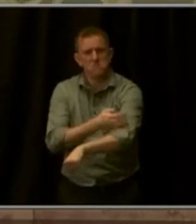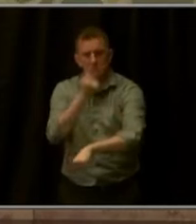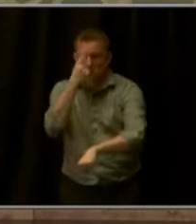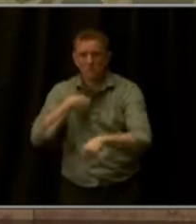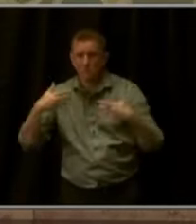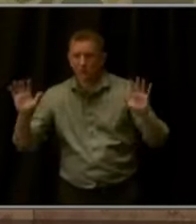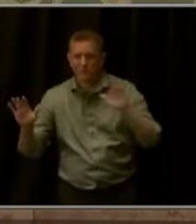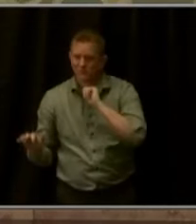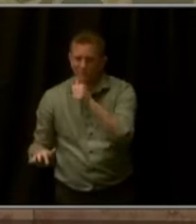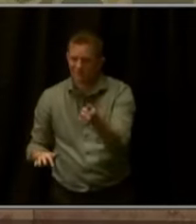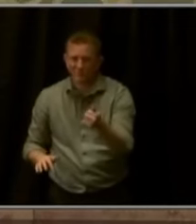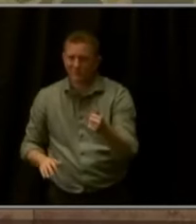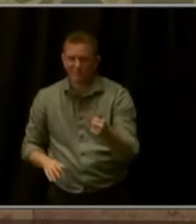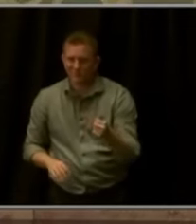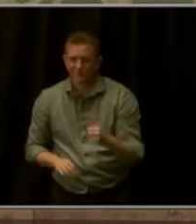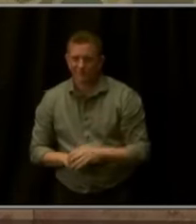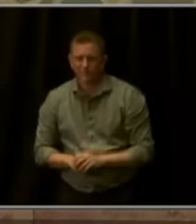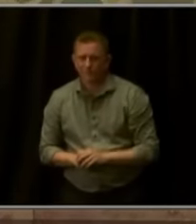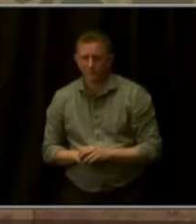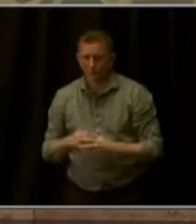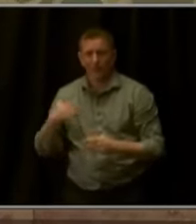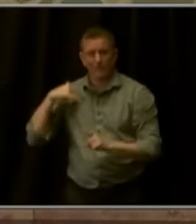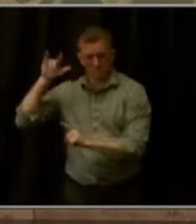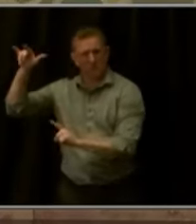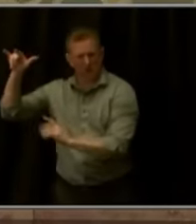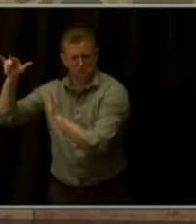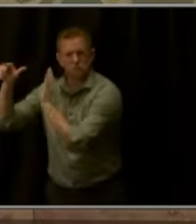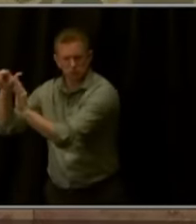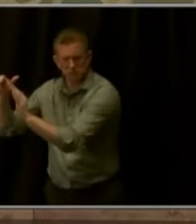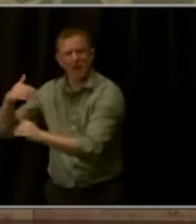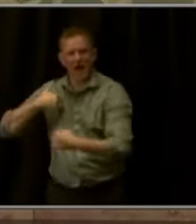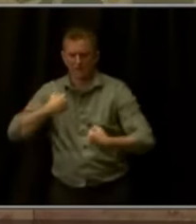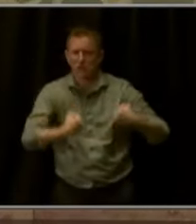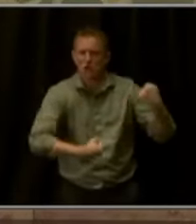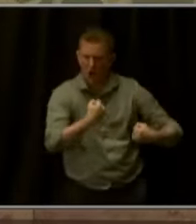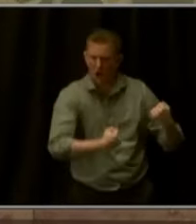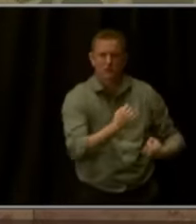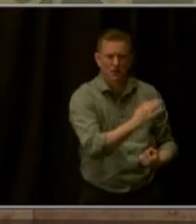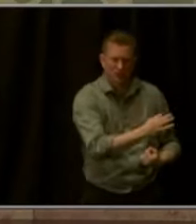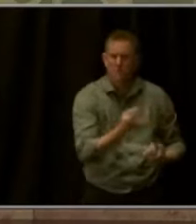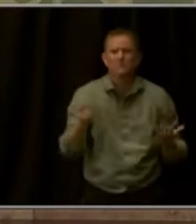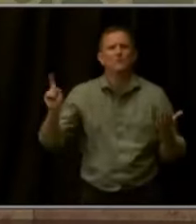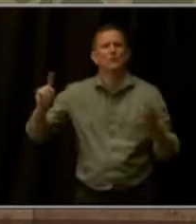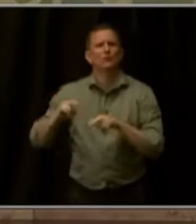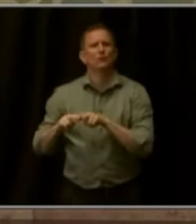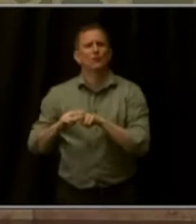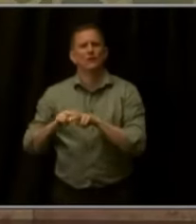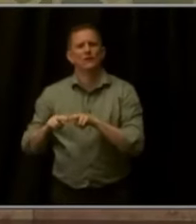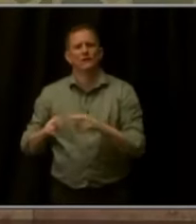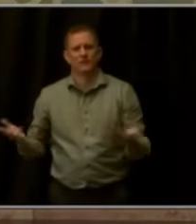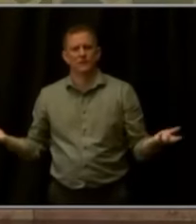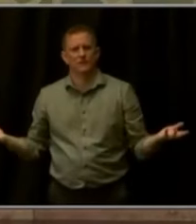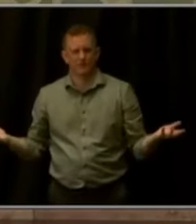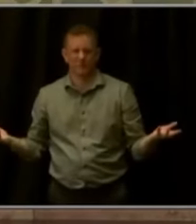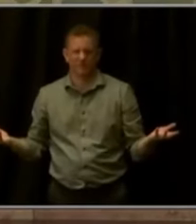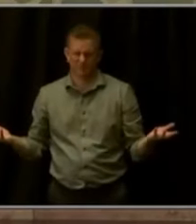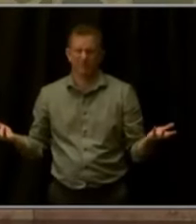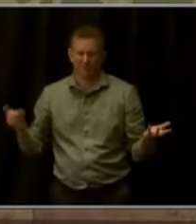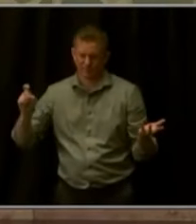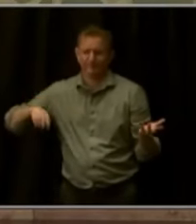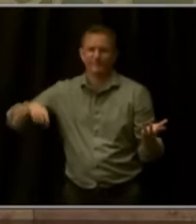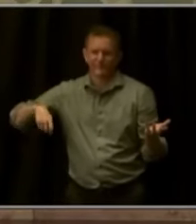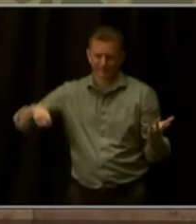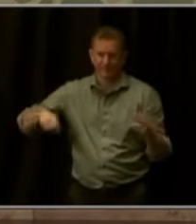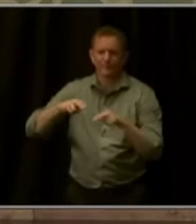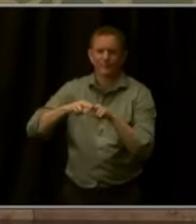We have the planes and we have the automobiles. Now we just need the trains. For too long, passenger rail has been another moonshot out